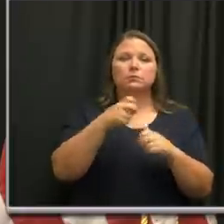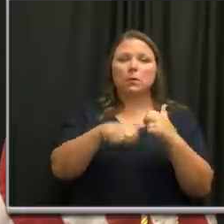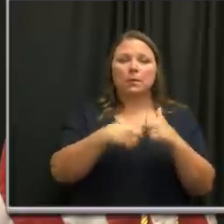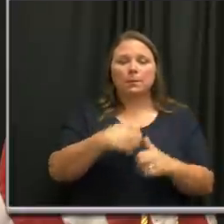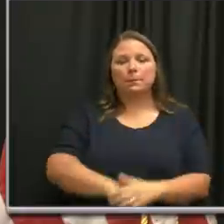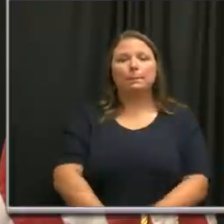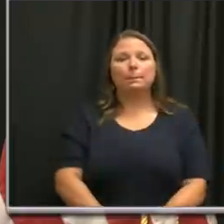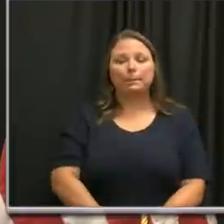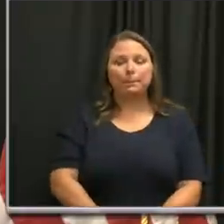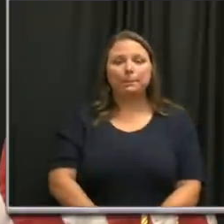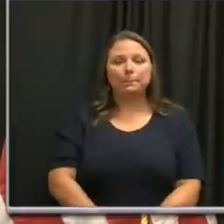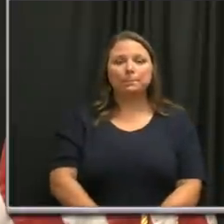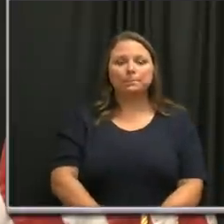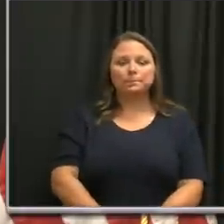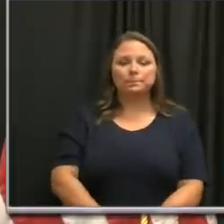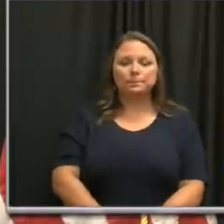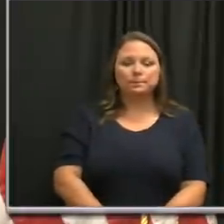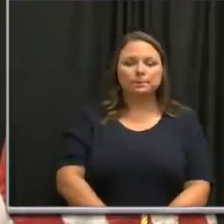issue.